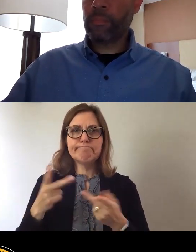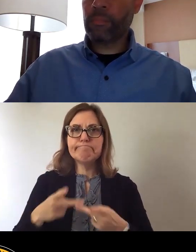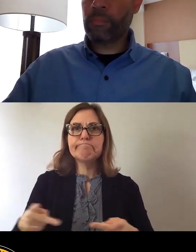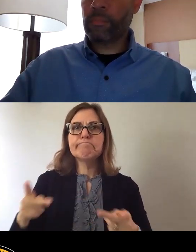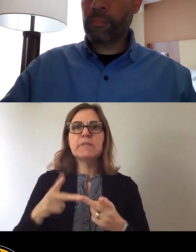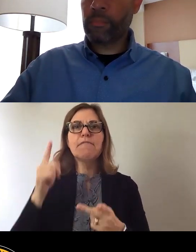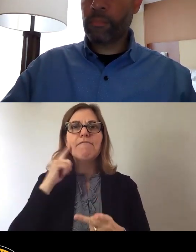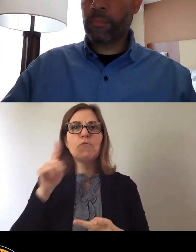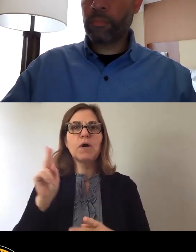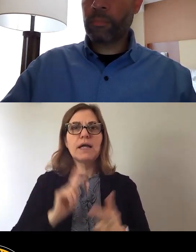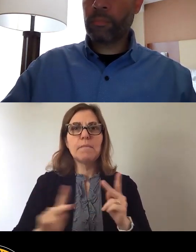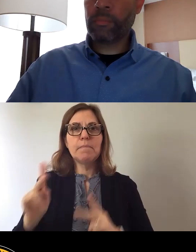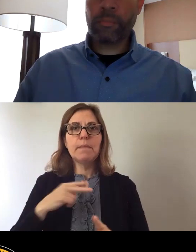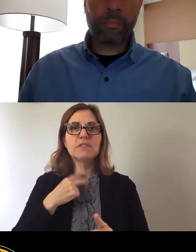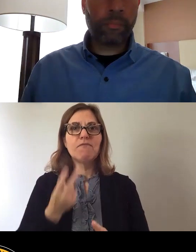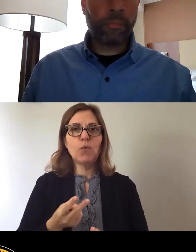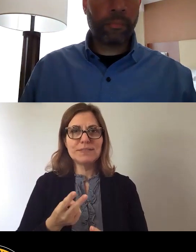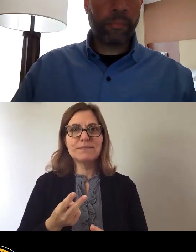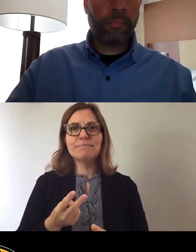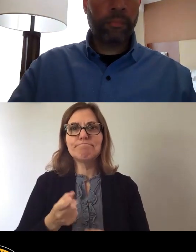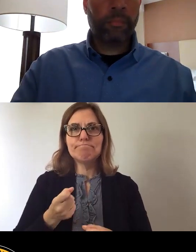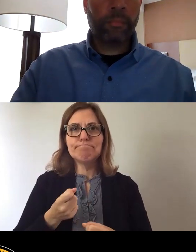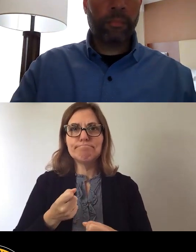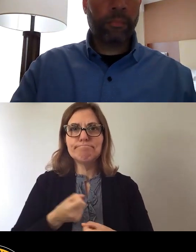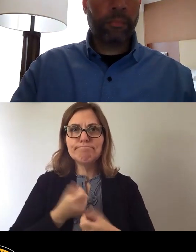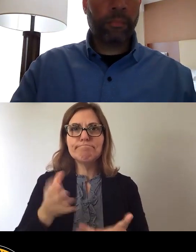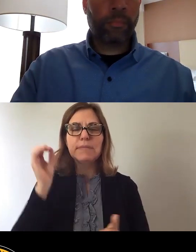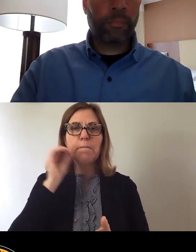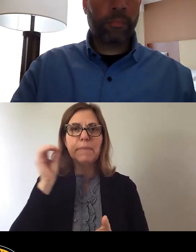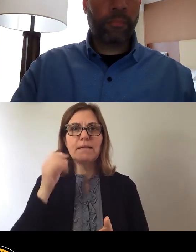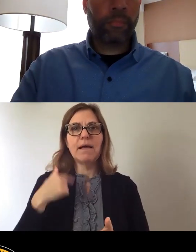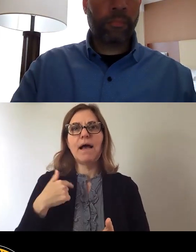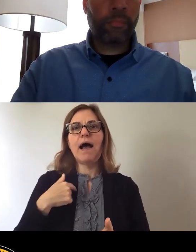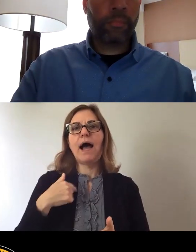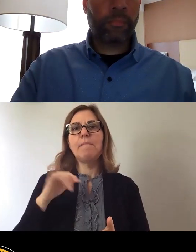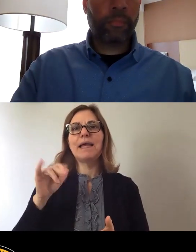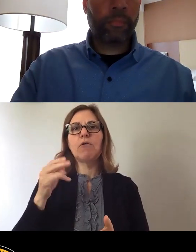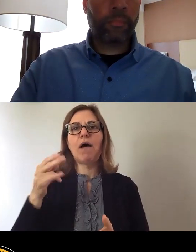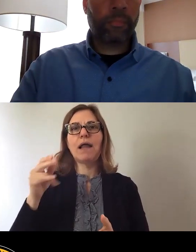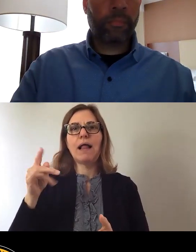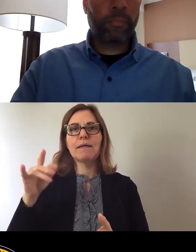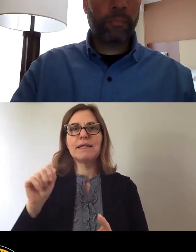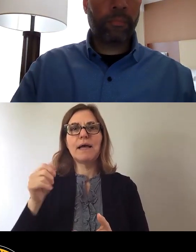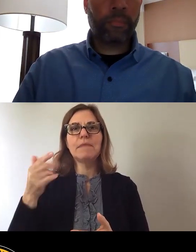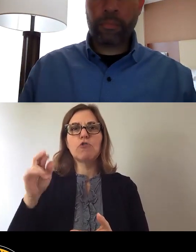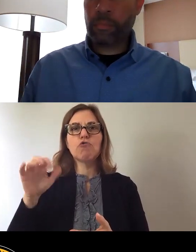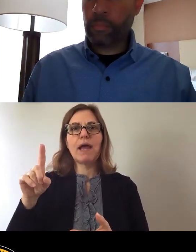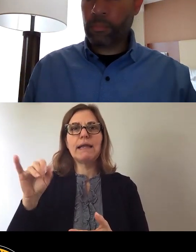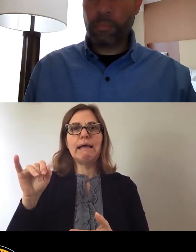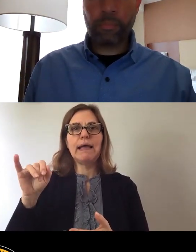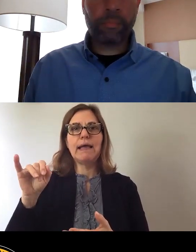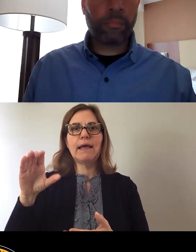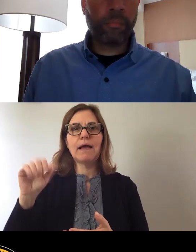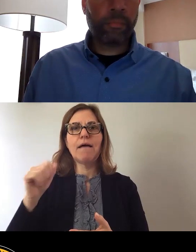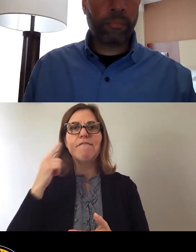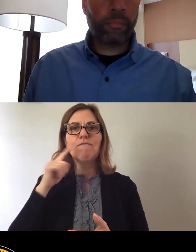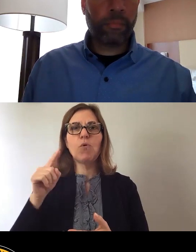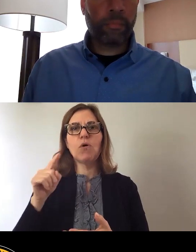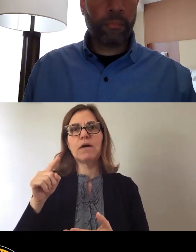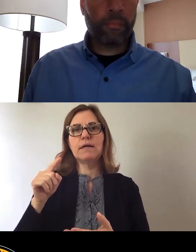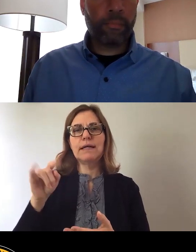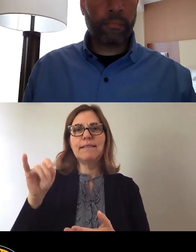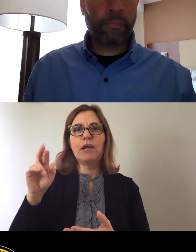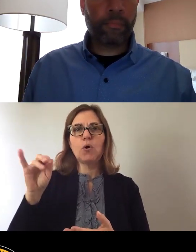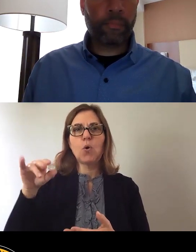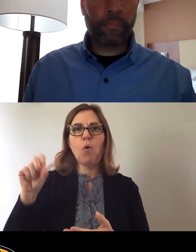My title is Aikuhana Hamalkina. I am the Grand Inca of the Iroquois Confederacy of Aborigine American people and